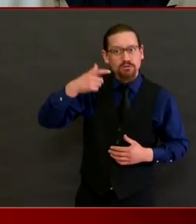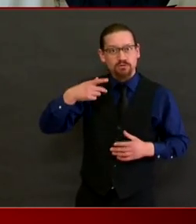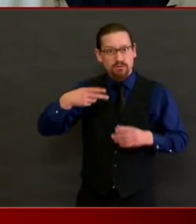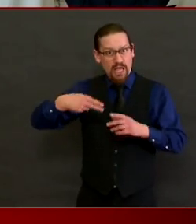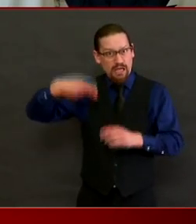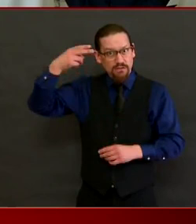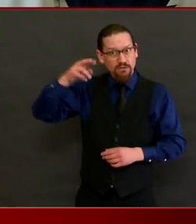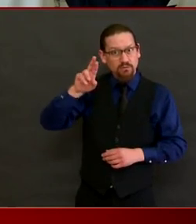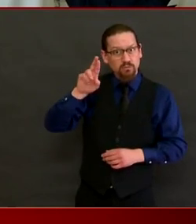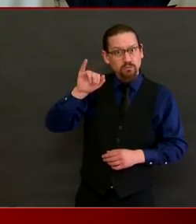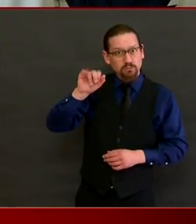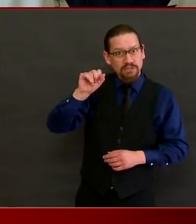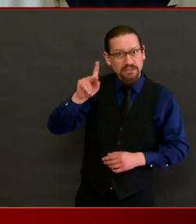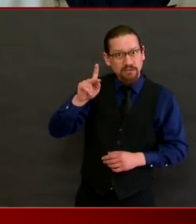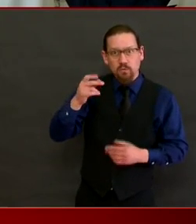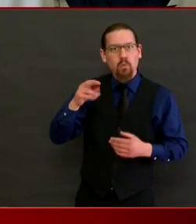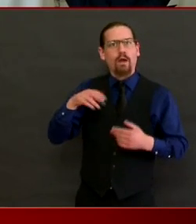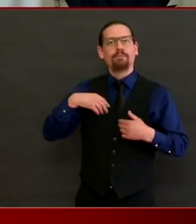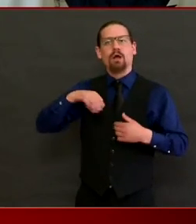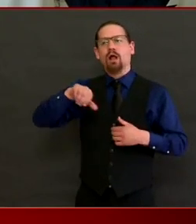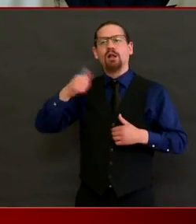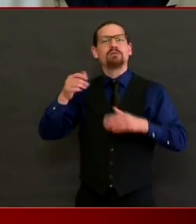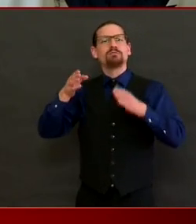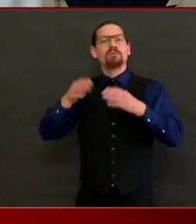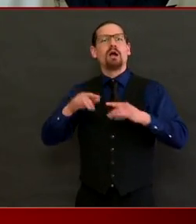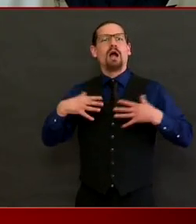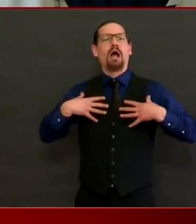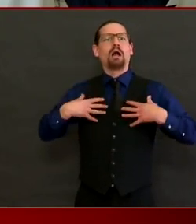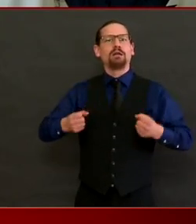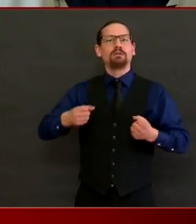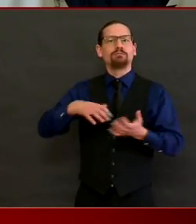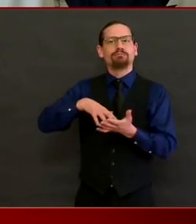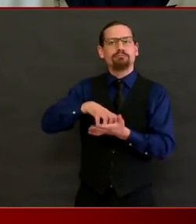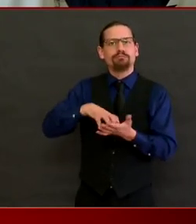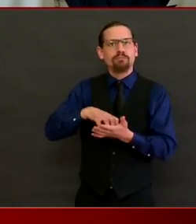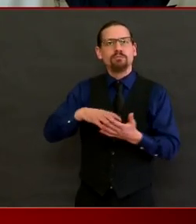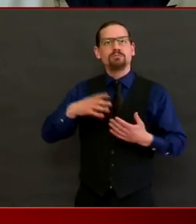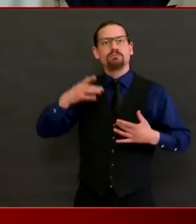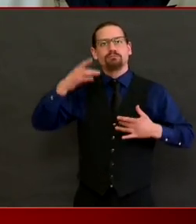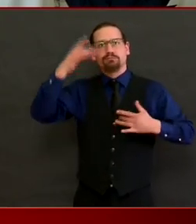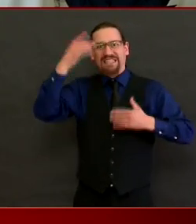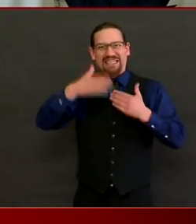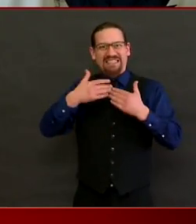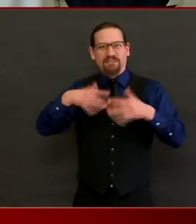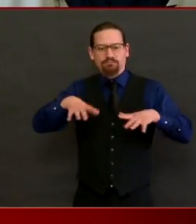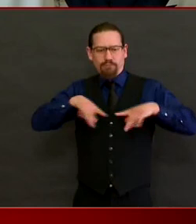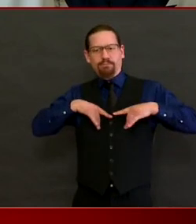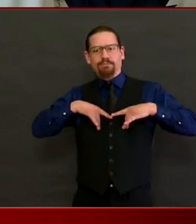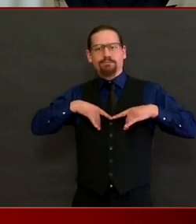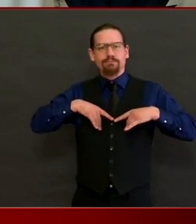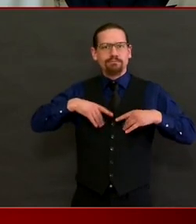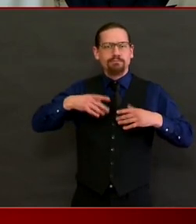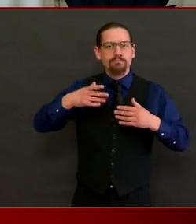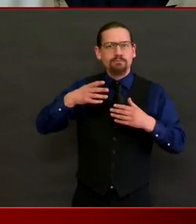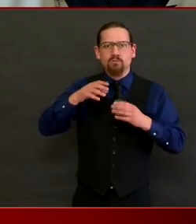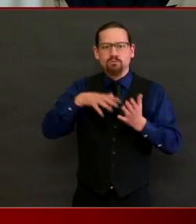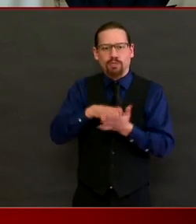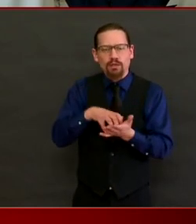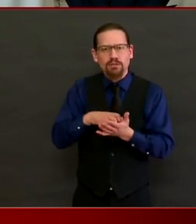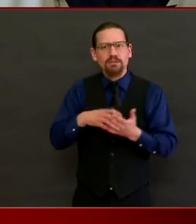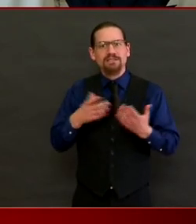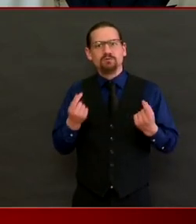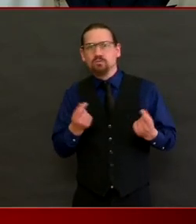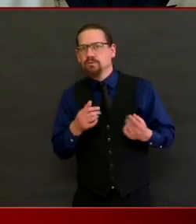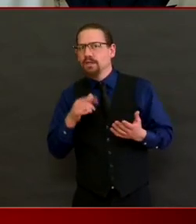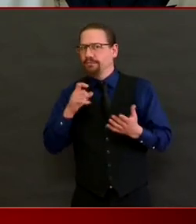medical conditions, including an immunocompromised condition where their immune system may not be as strong. Those